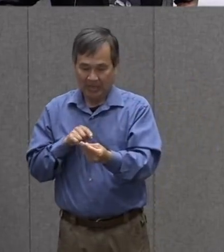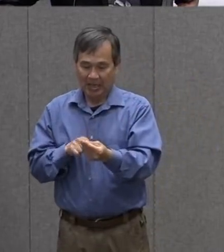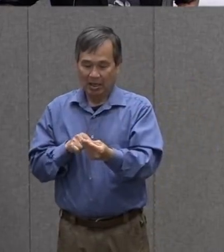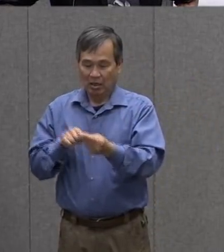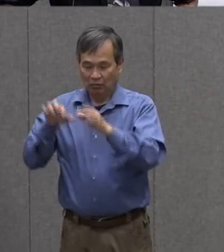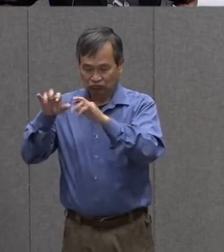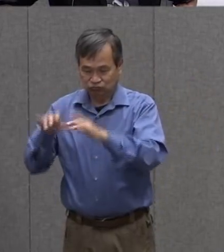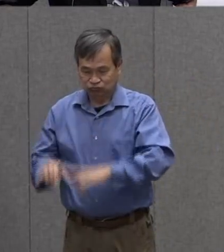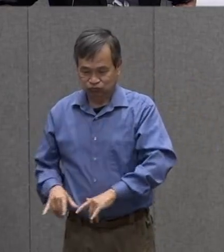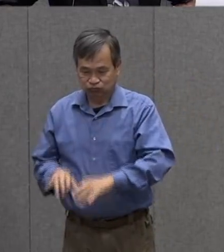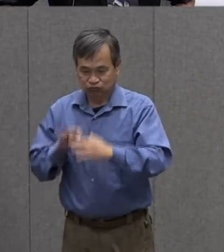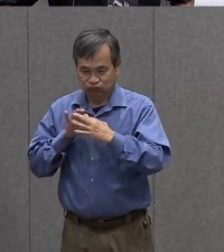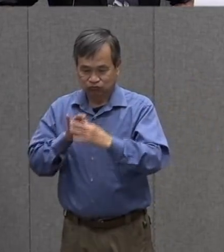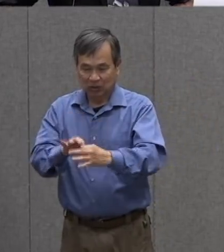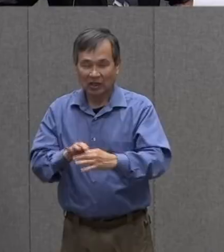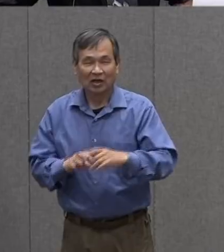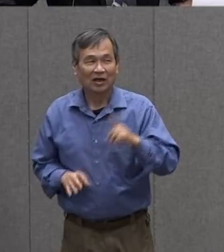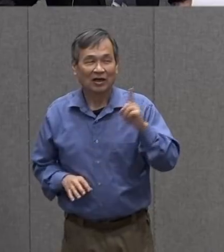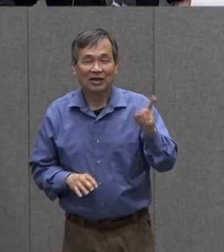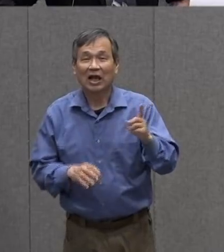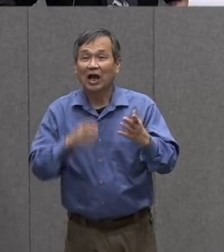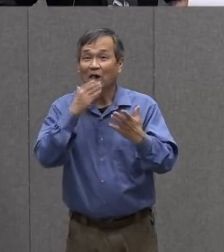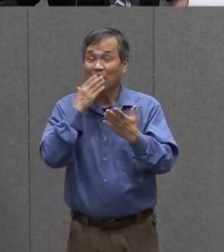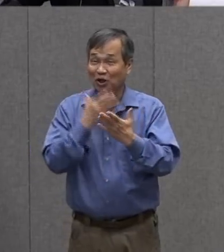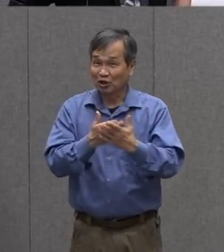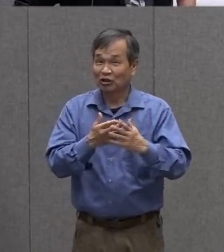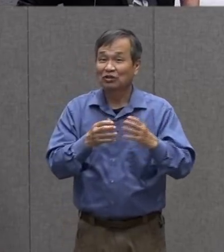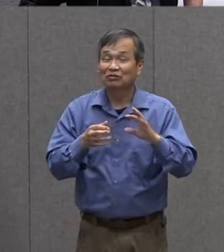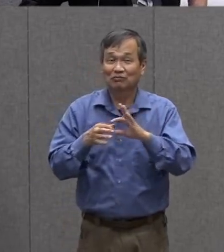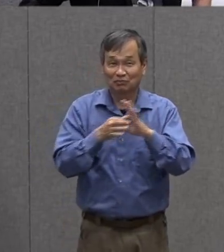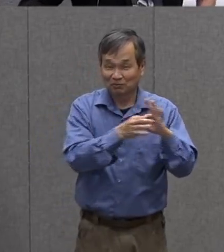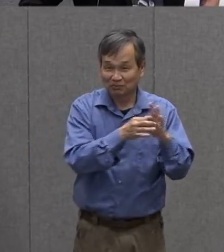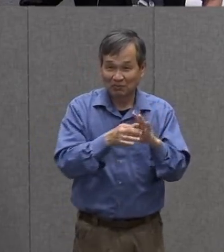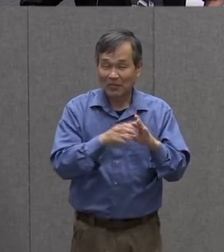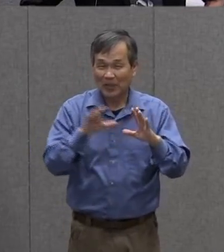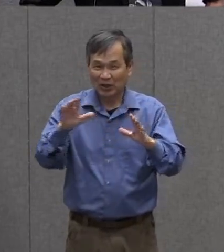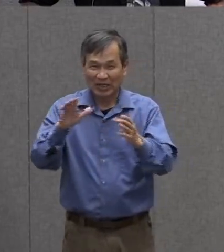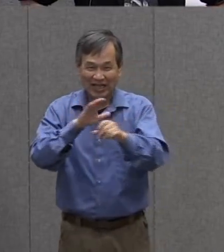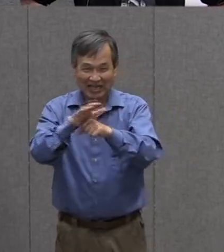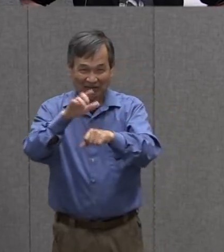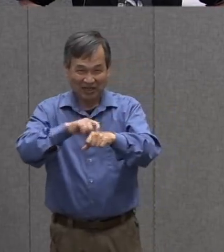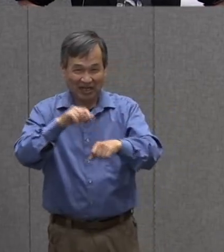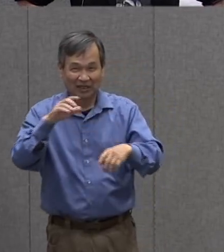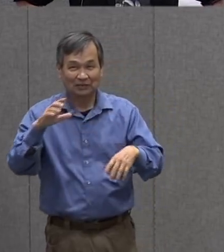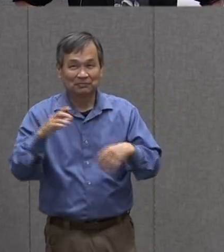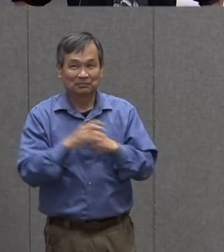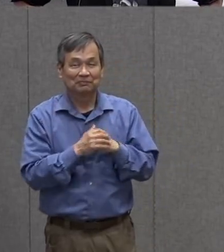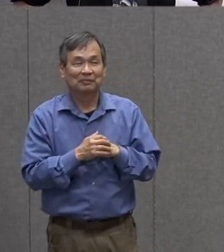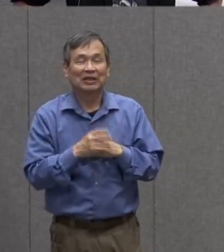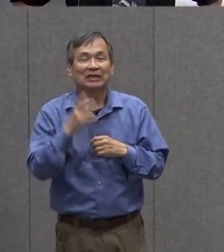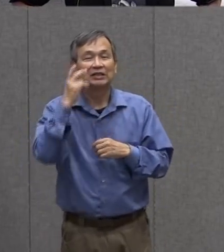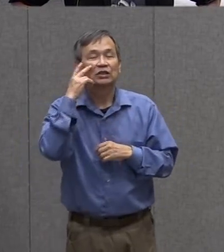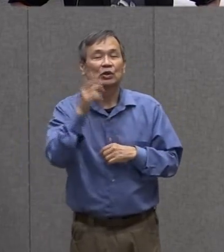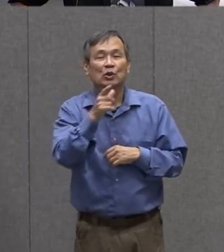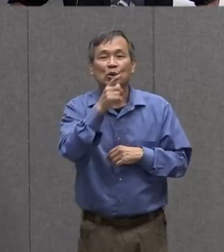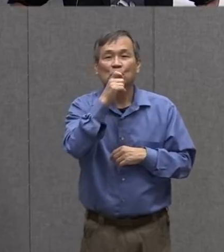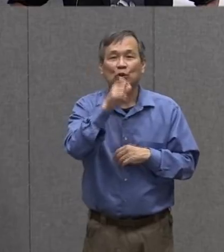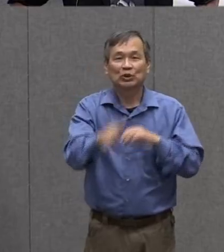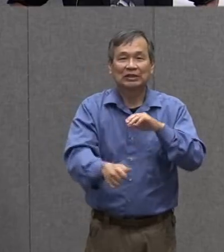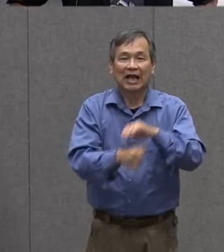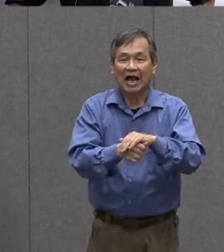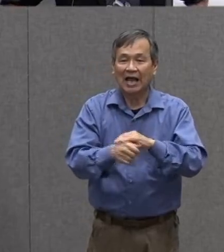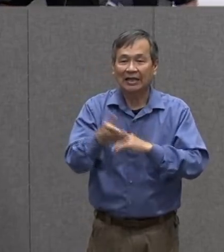Probably. That's a great collaboration. Probably. I think we have just enough time to find out who's hiding